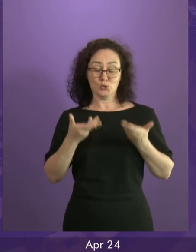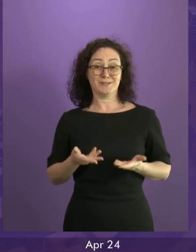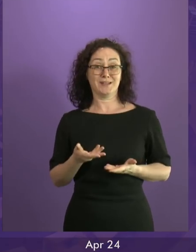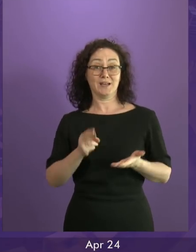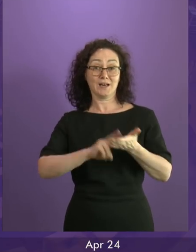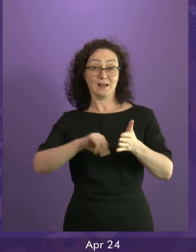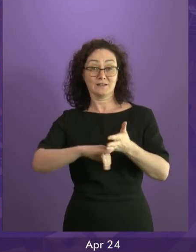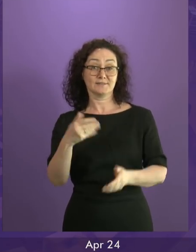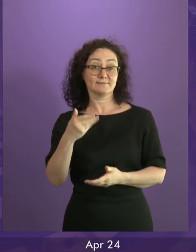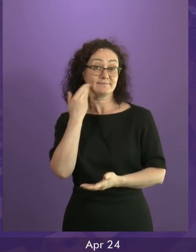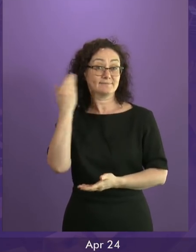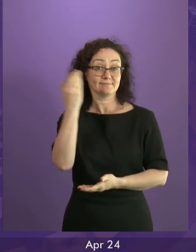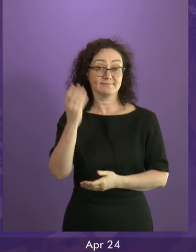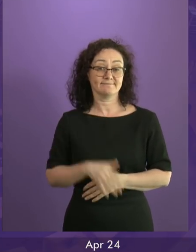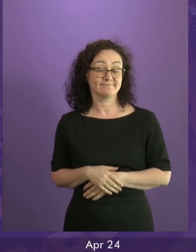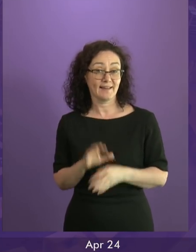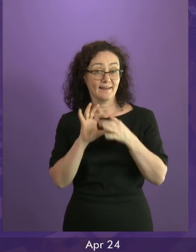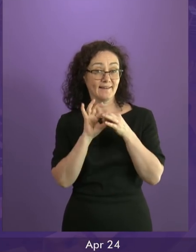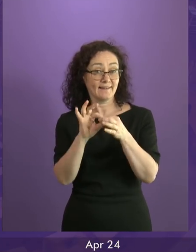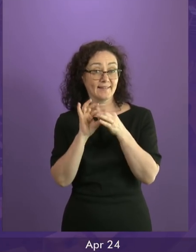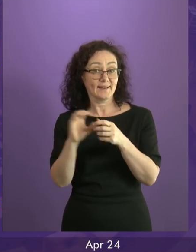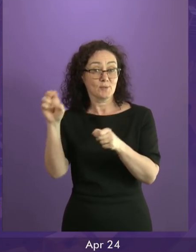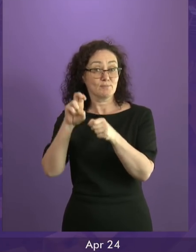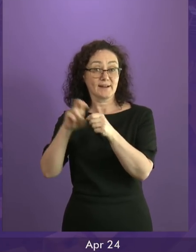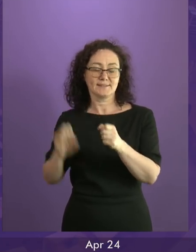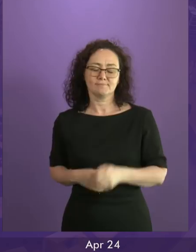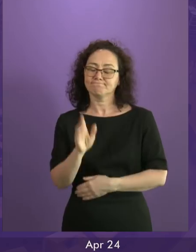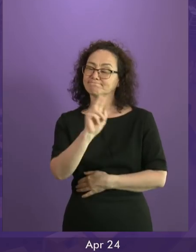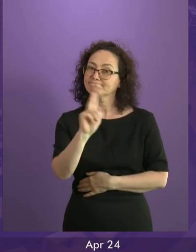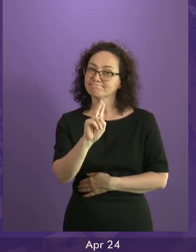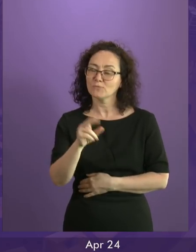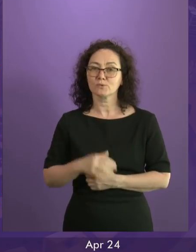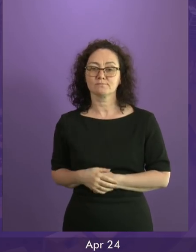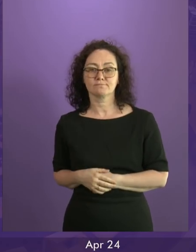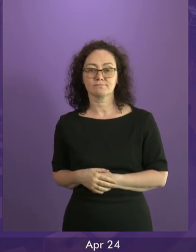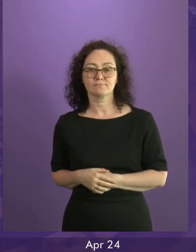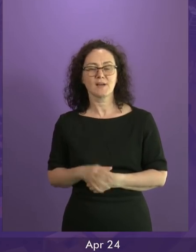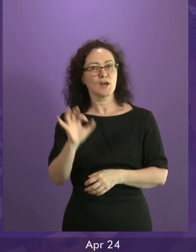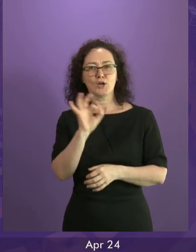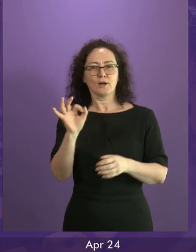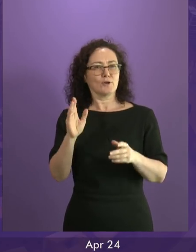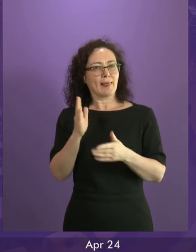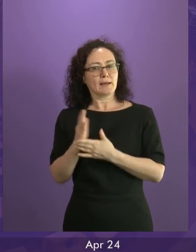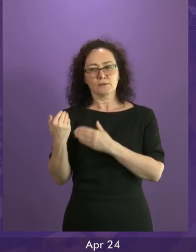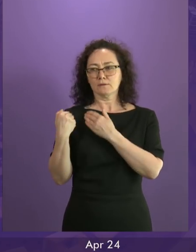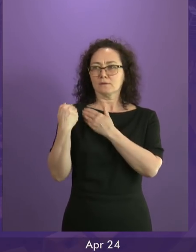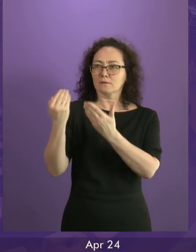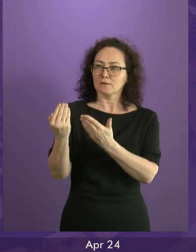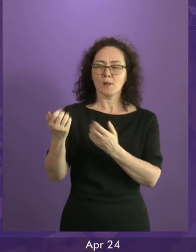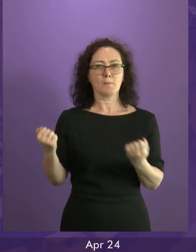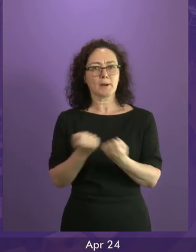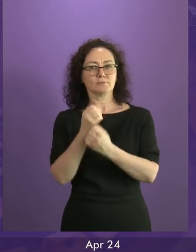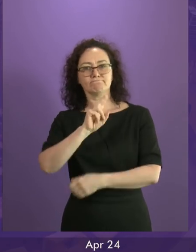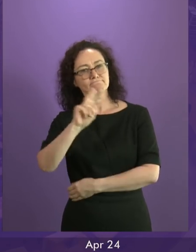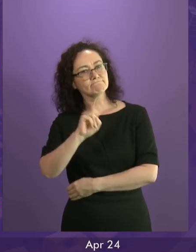with where the polls are on the creation of a separate Scottish state. In other words, it's got nothing to do with